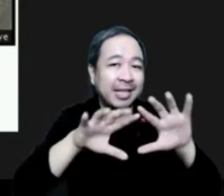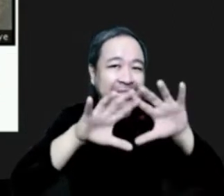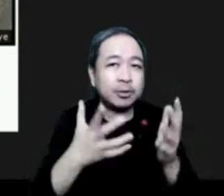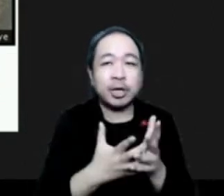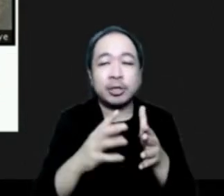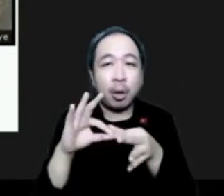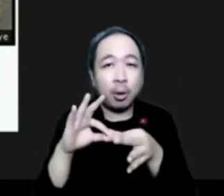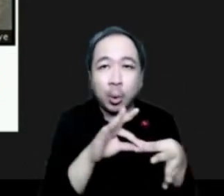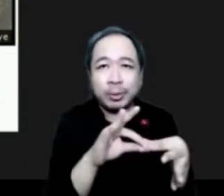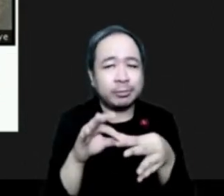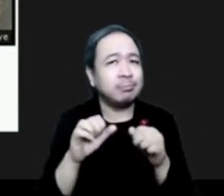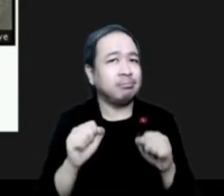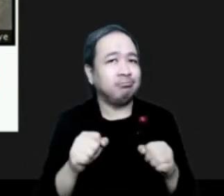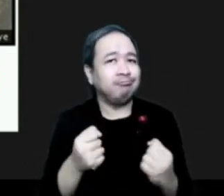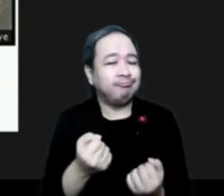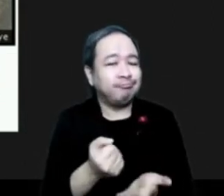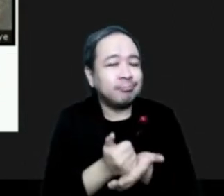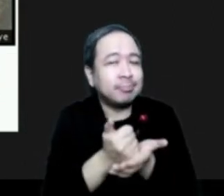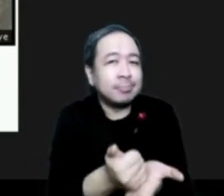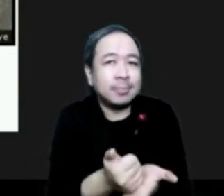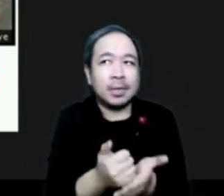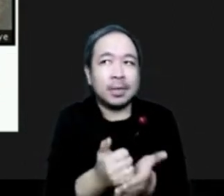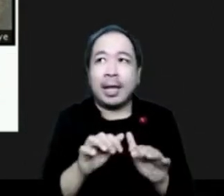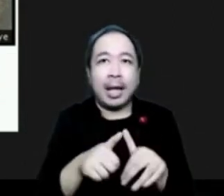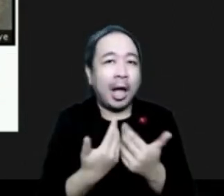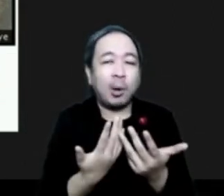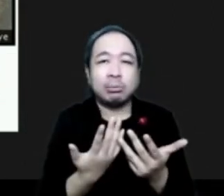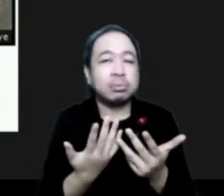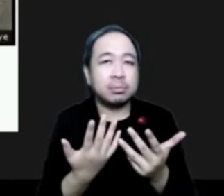products that are tailored to users' needs.